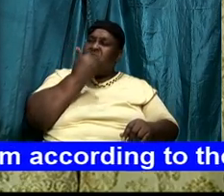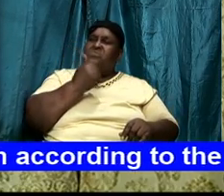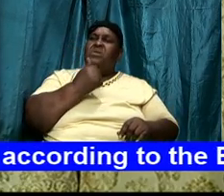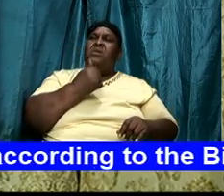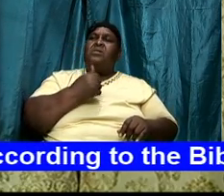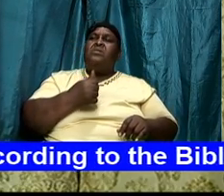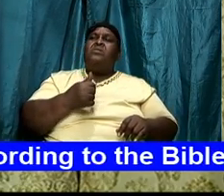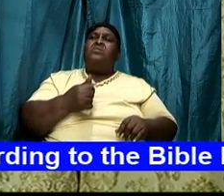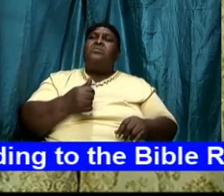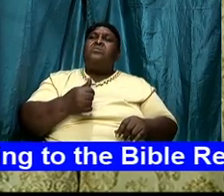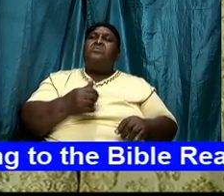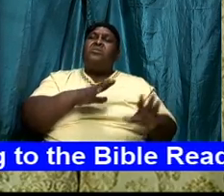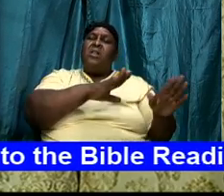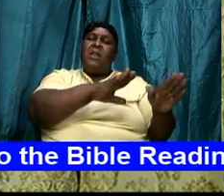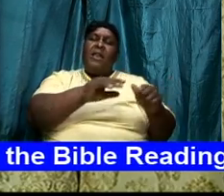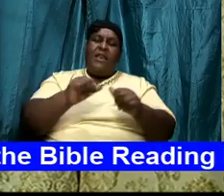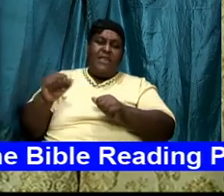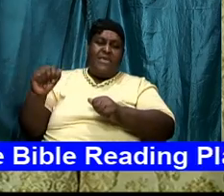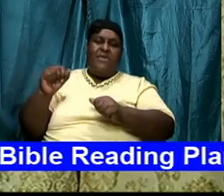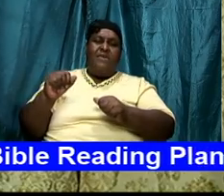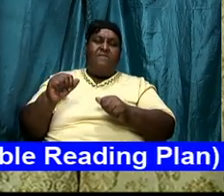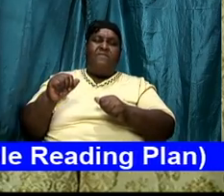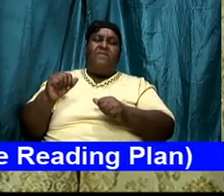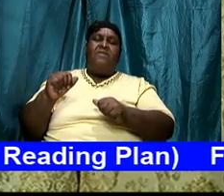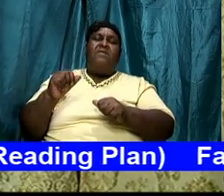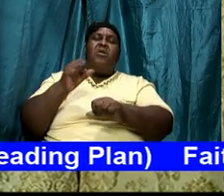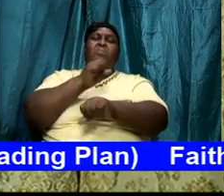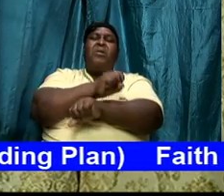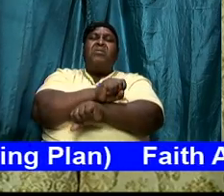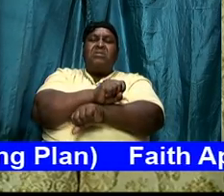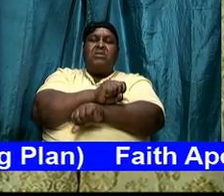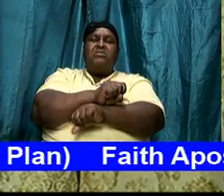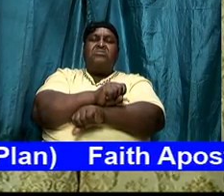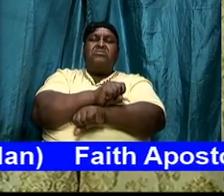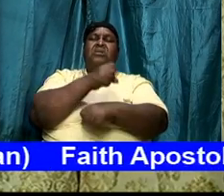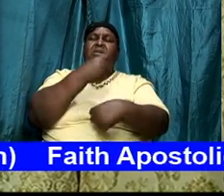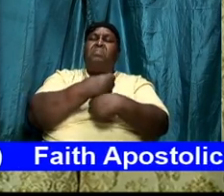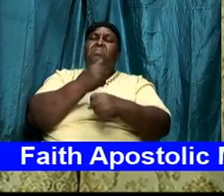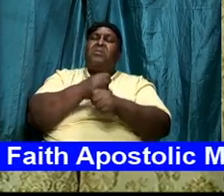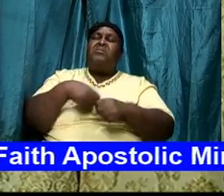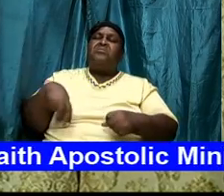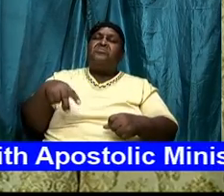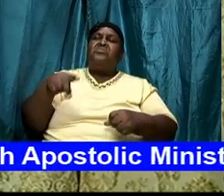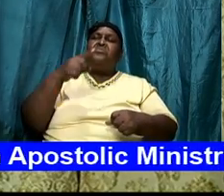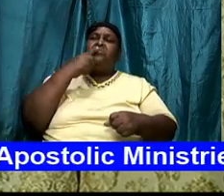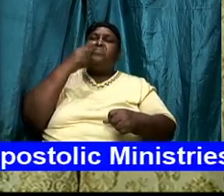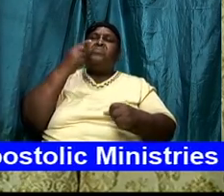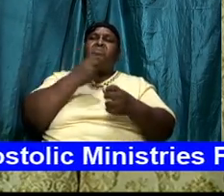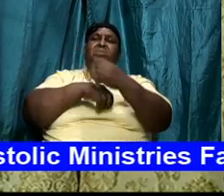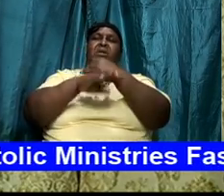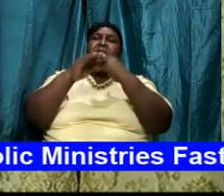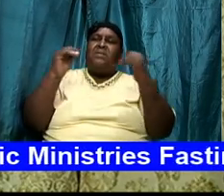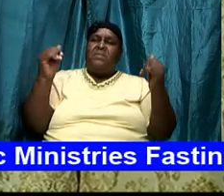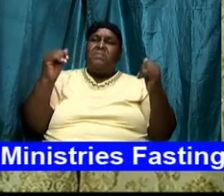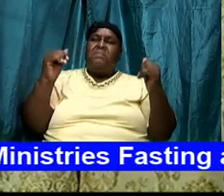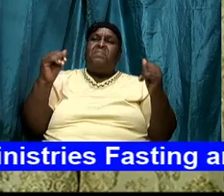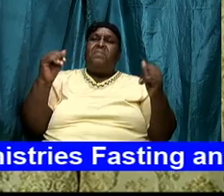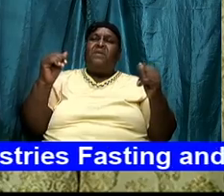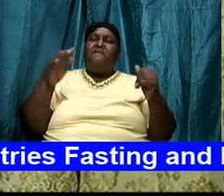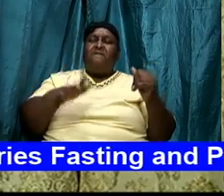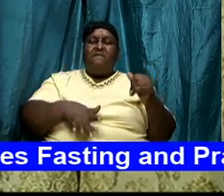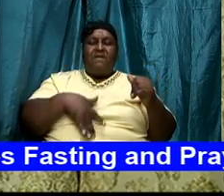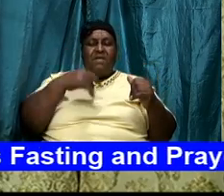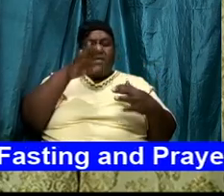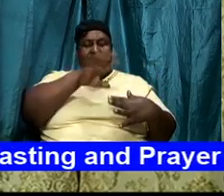come out of Egypt bondage and make the journey to Canaan I felt that in the spirit